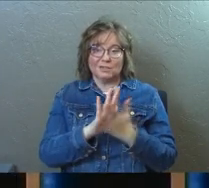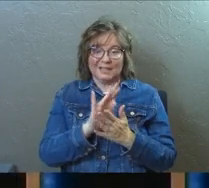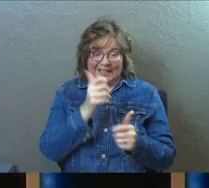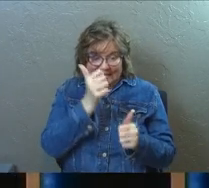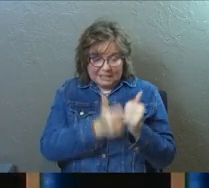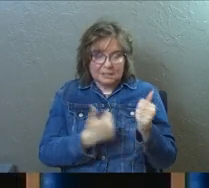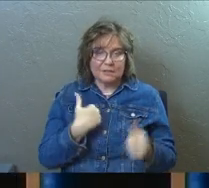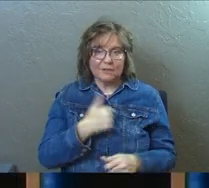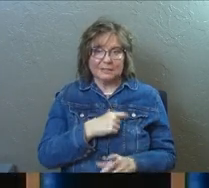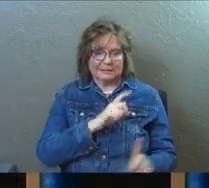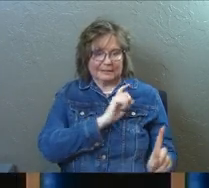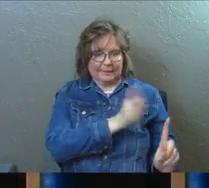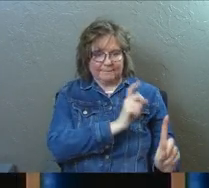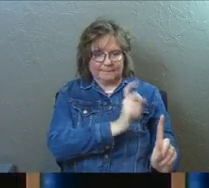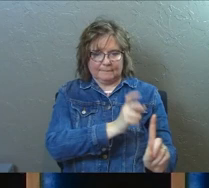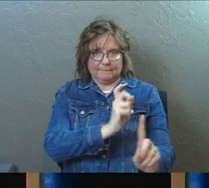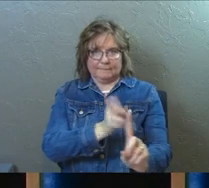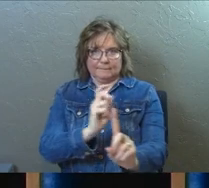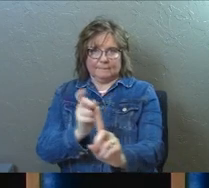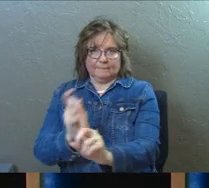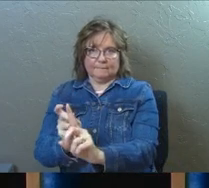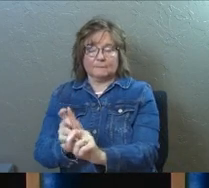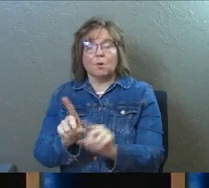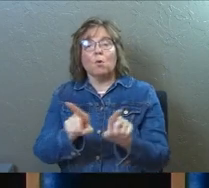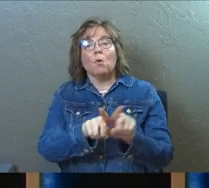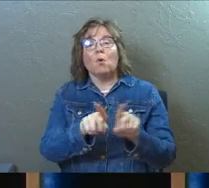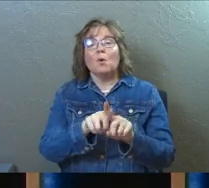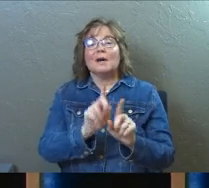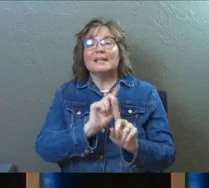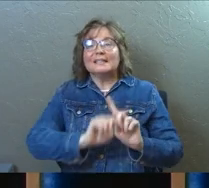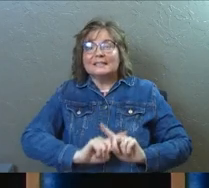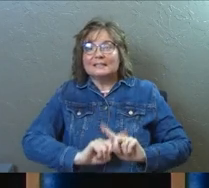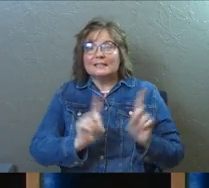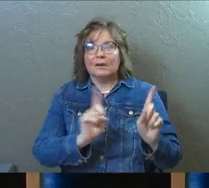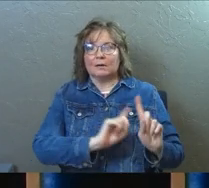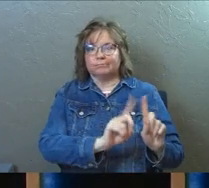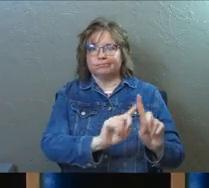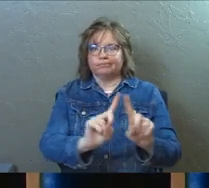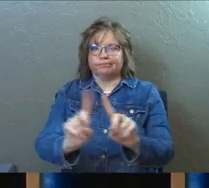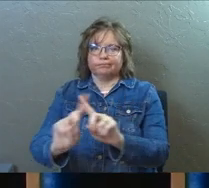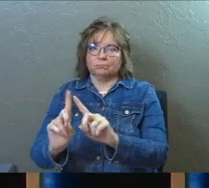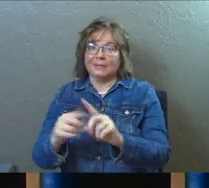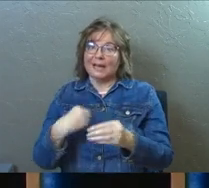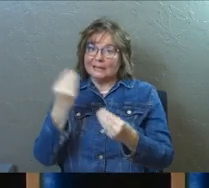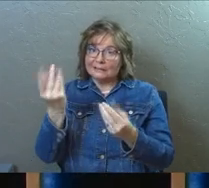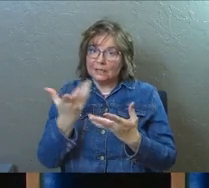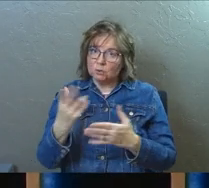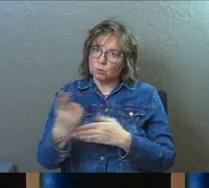said each of us. Also, we get different gifts and it tells us to use them.